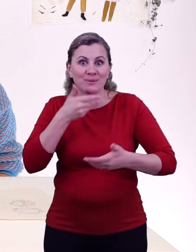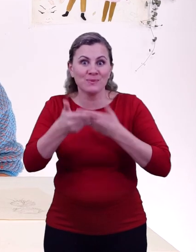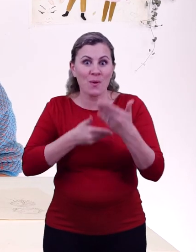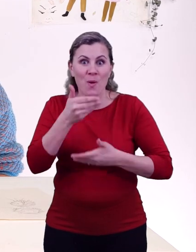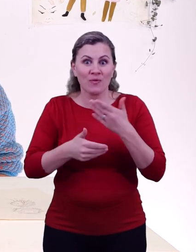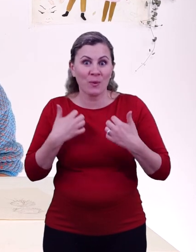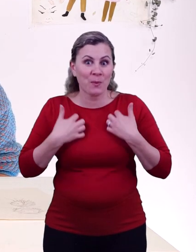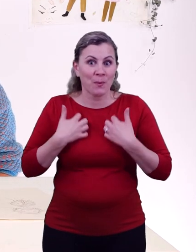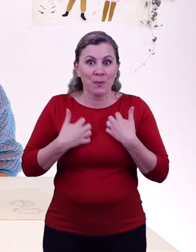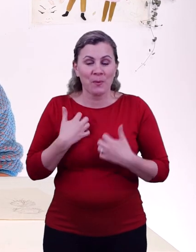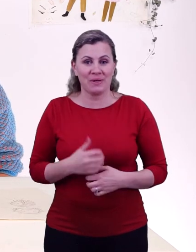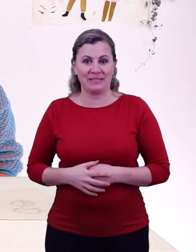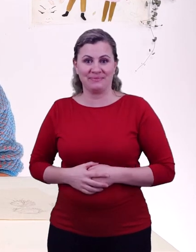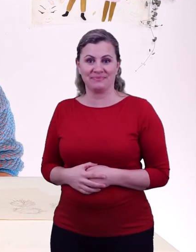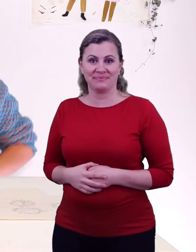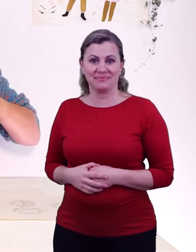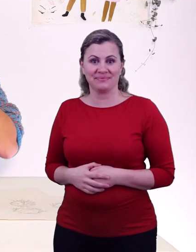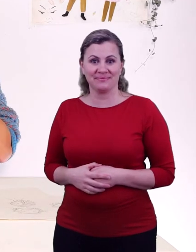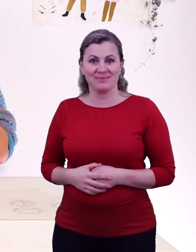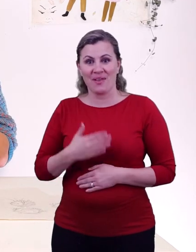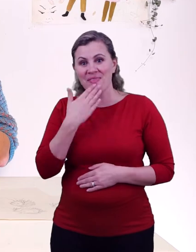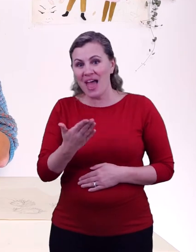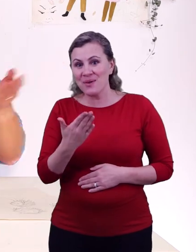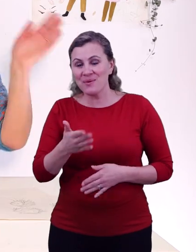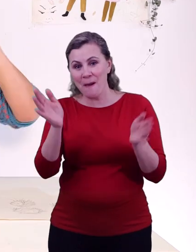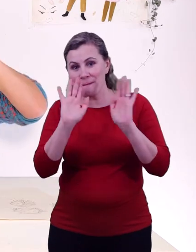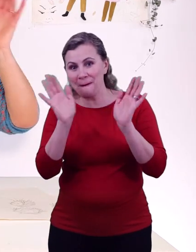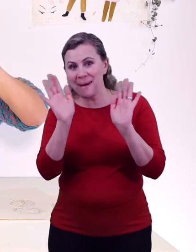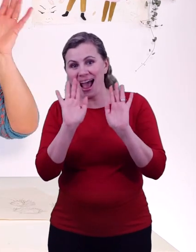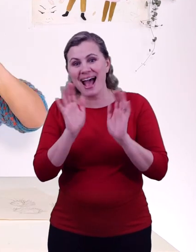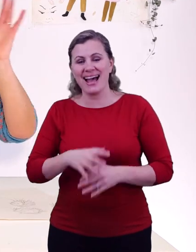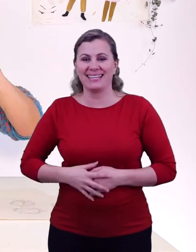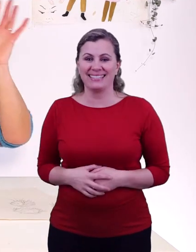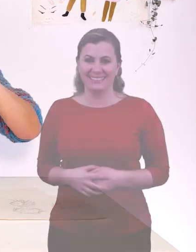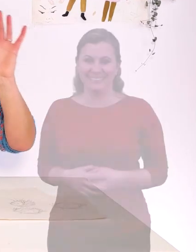very own comic story. Good luck. Thank you everyone. Goodbye.